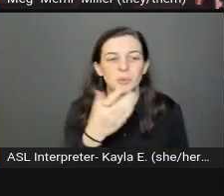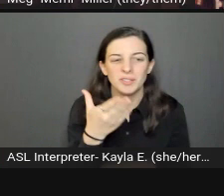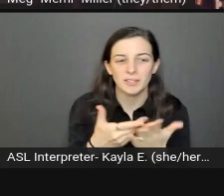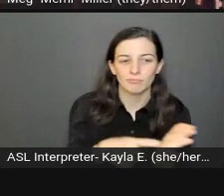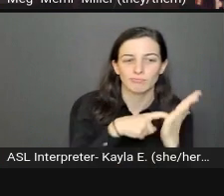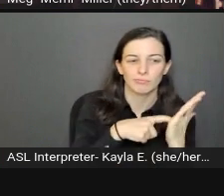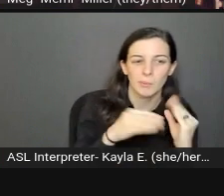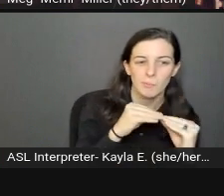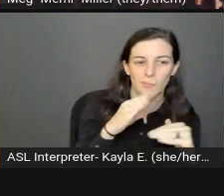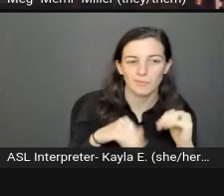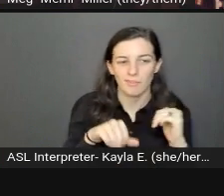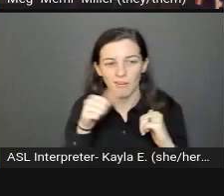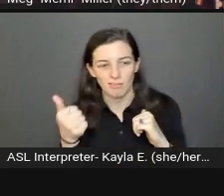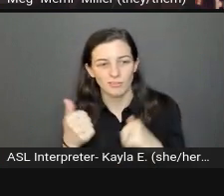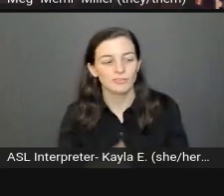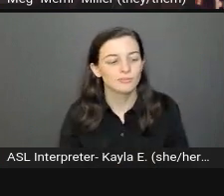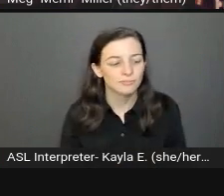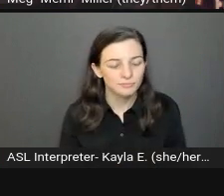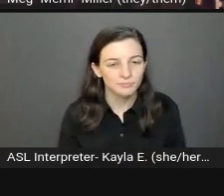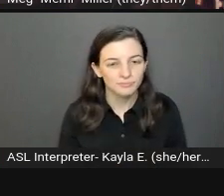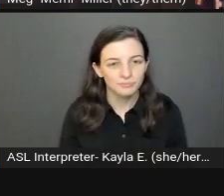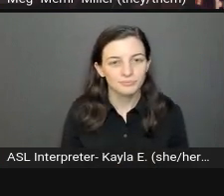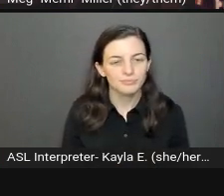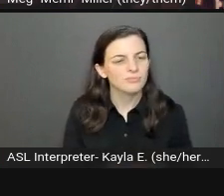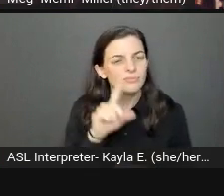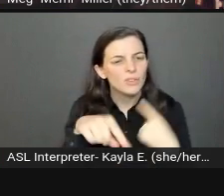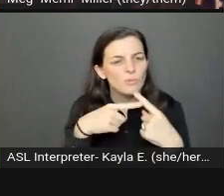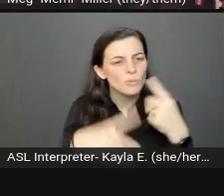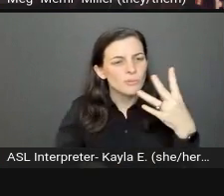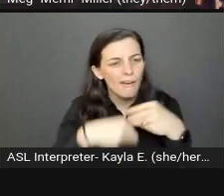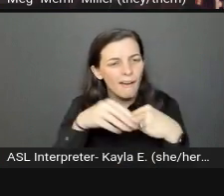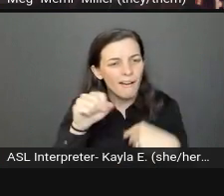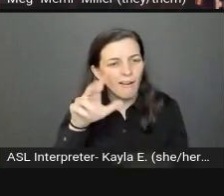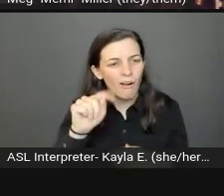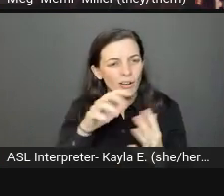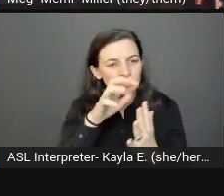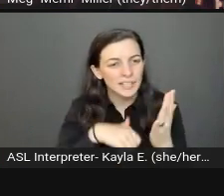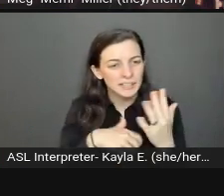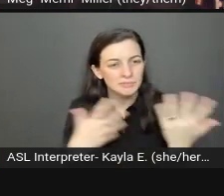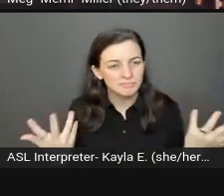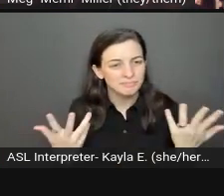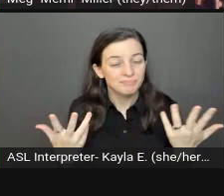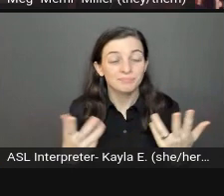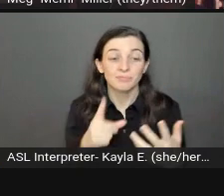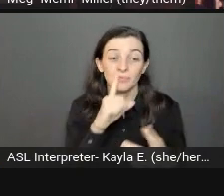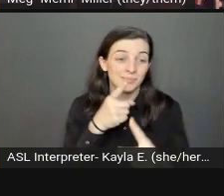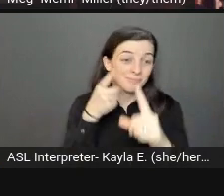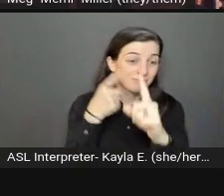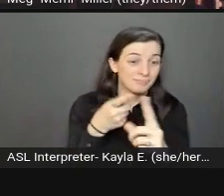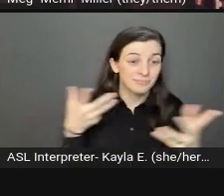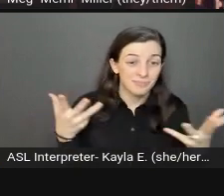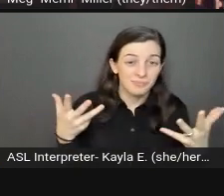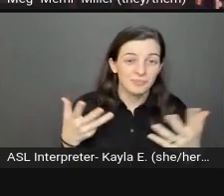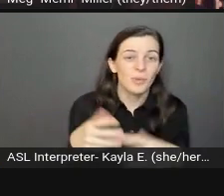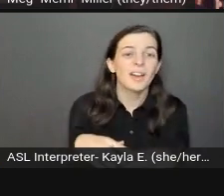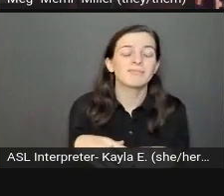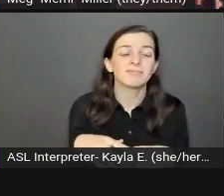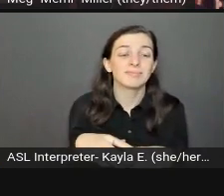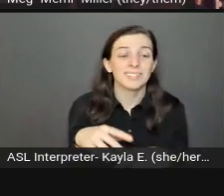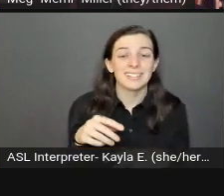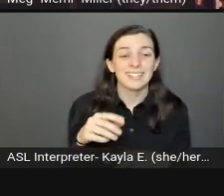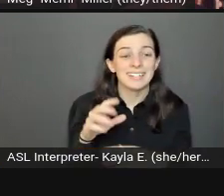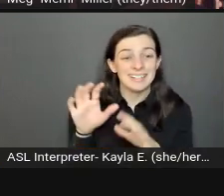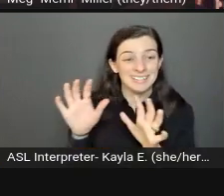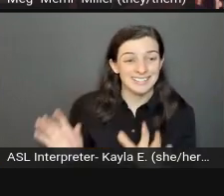So when do you add alt text? The short answer is almost every time you use an image. However, decorative images do not